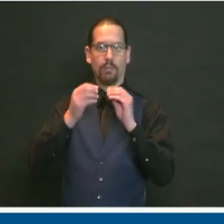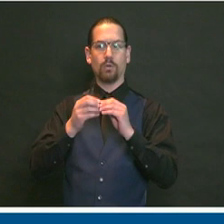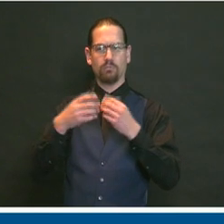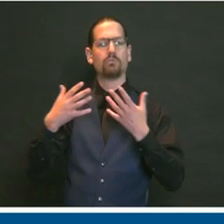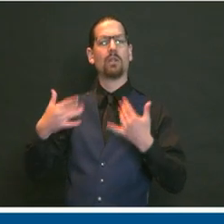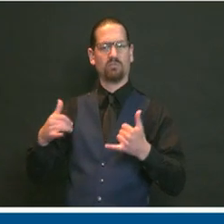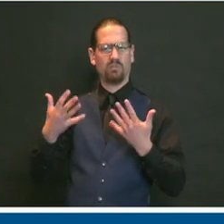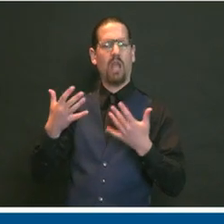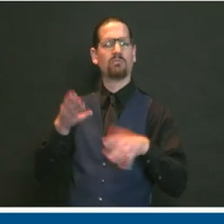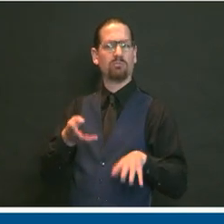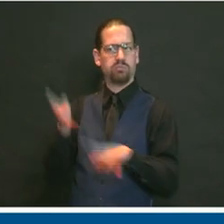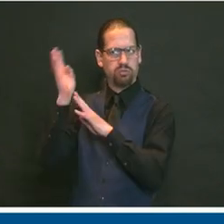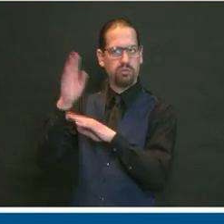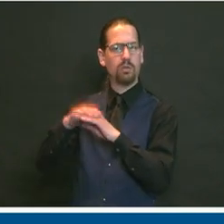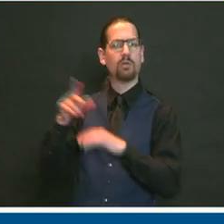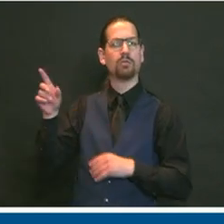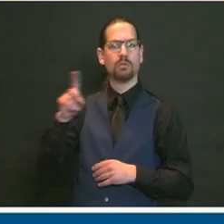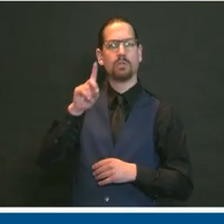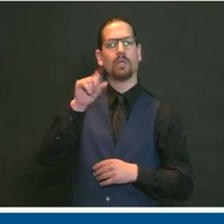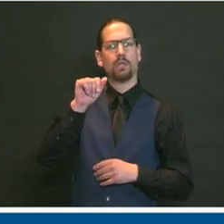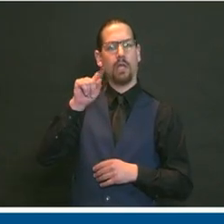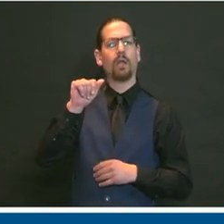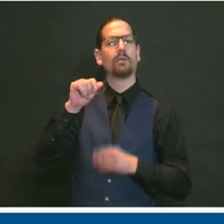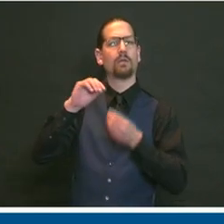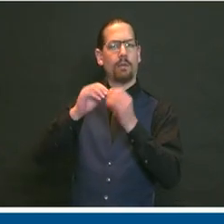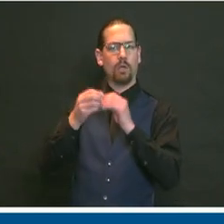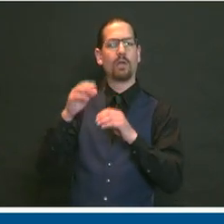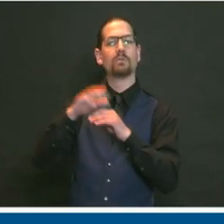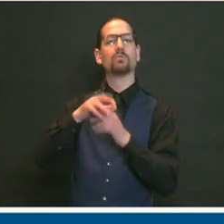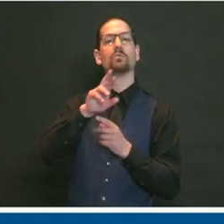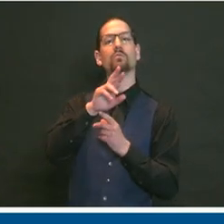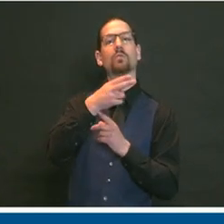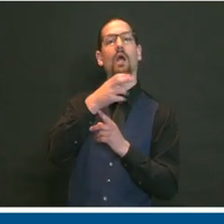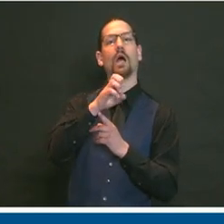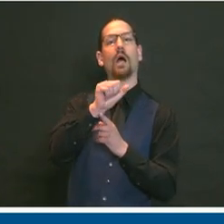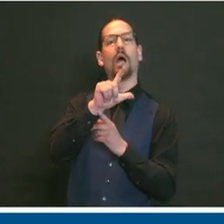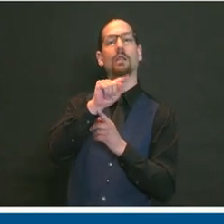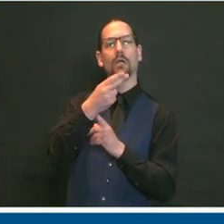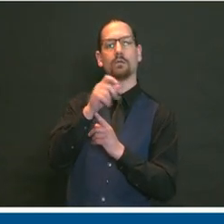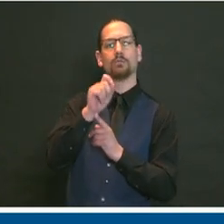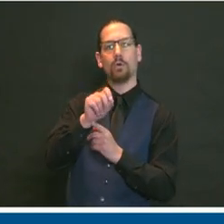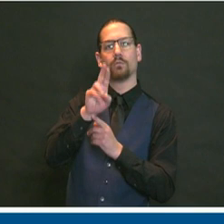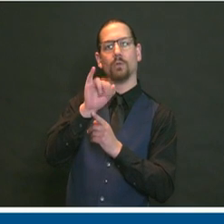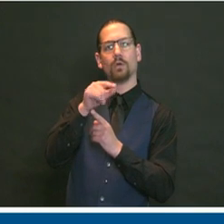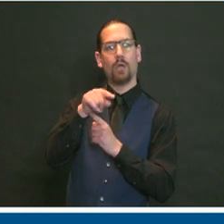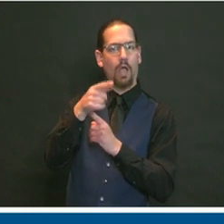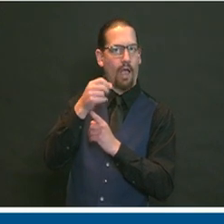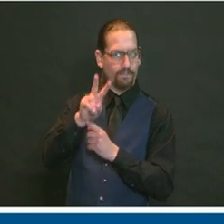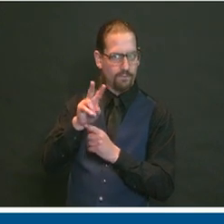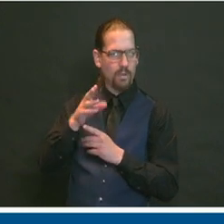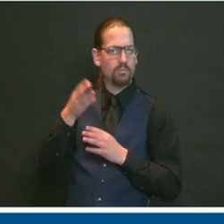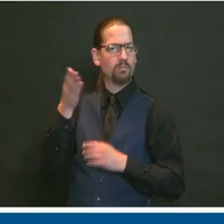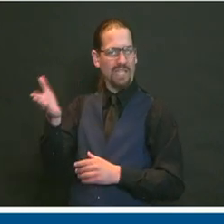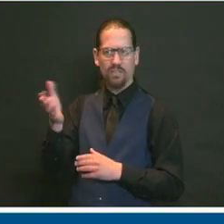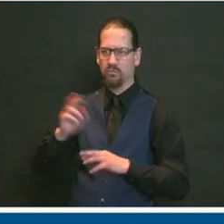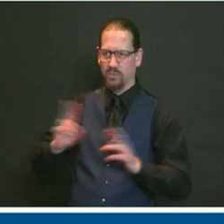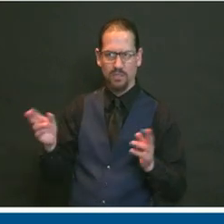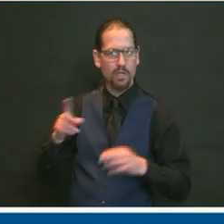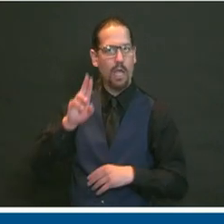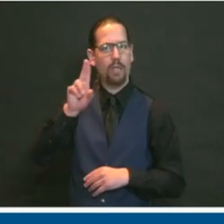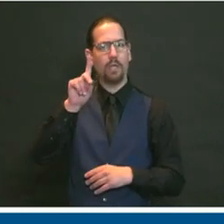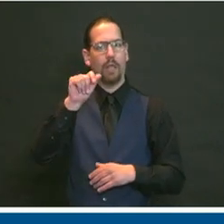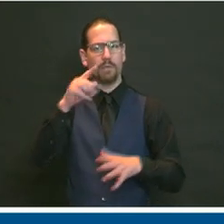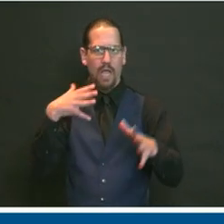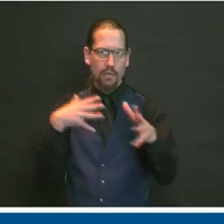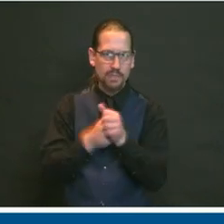data page on the Rhode Island Department of Health website, along with updated city and town